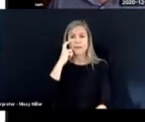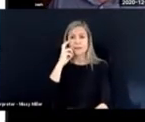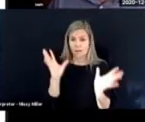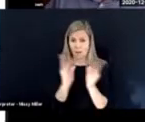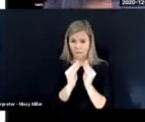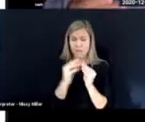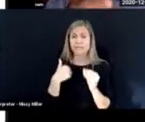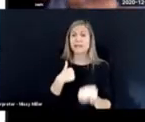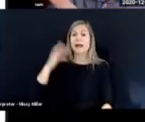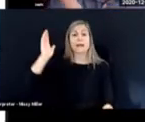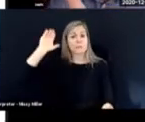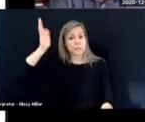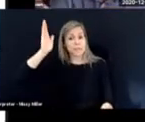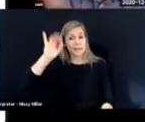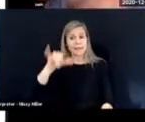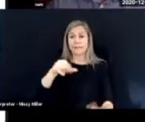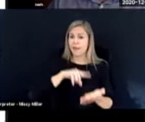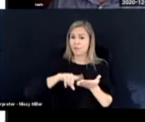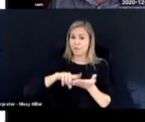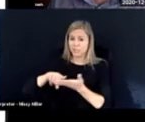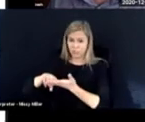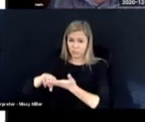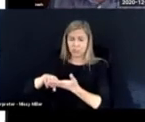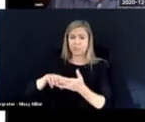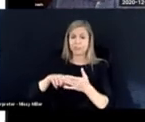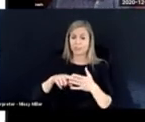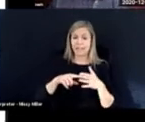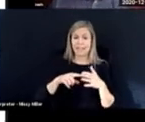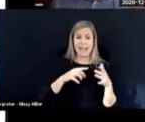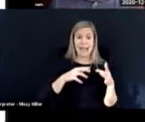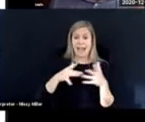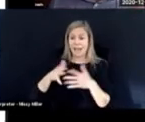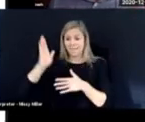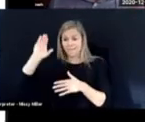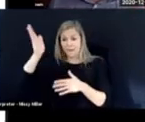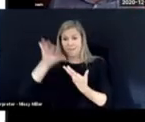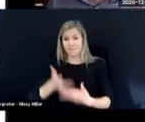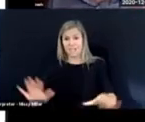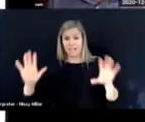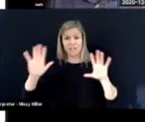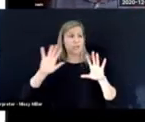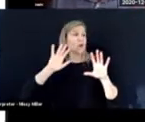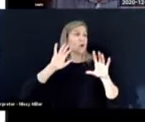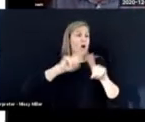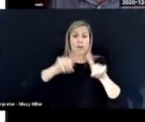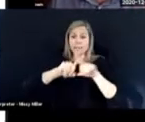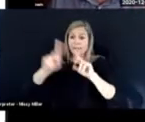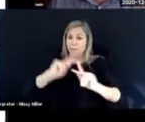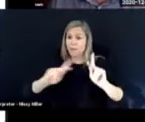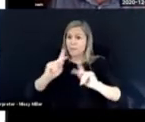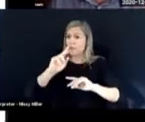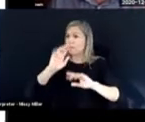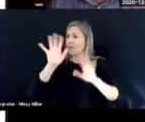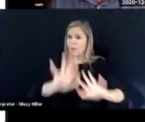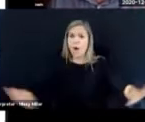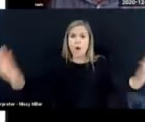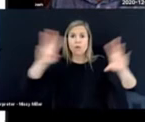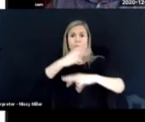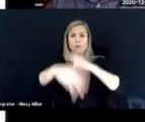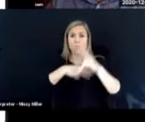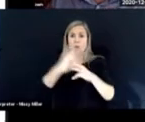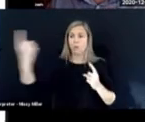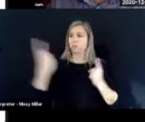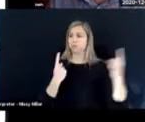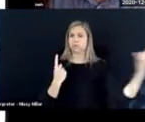Argentina. And I presented this research and afterwards I was swamped with people from all over the world